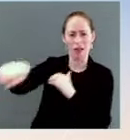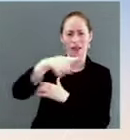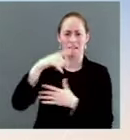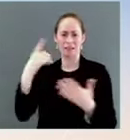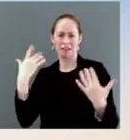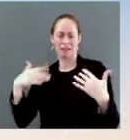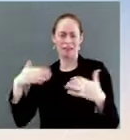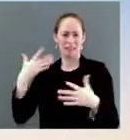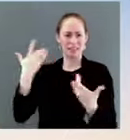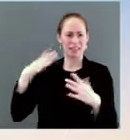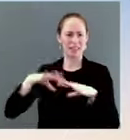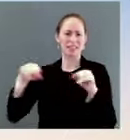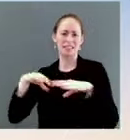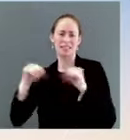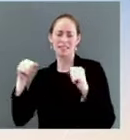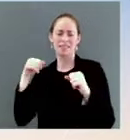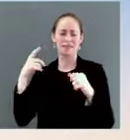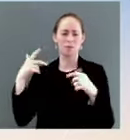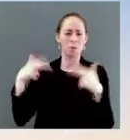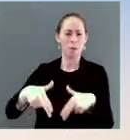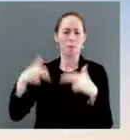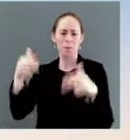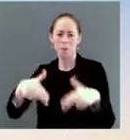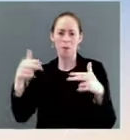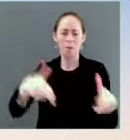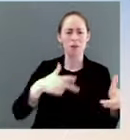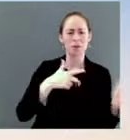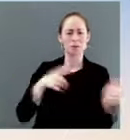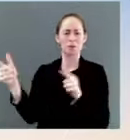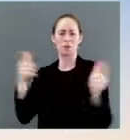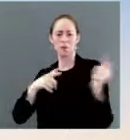of communities is the pandemic, yes. Go ahead. Thanks, Jen. I wanted to follow up on some of Alex's questions. Thank